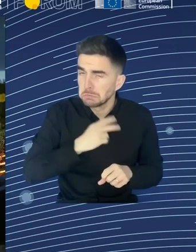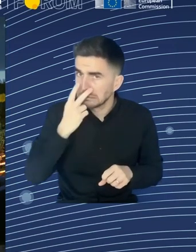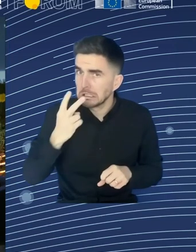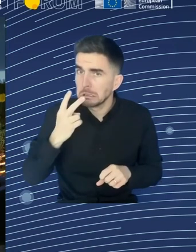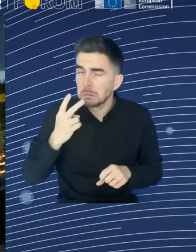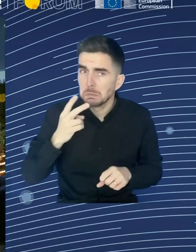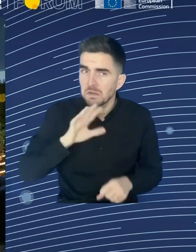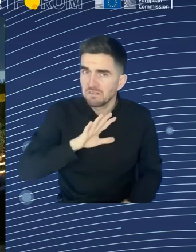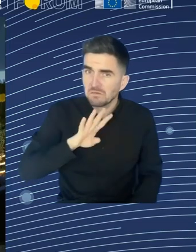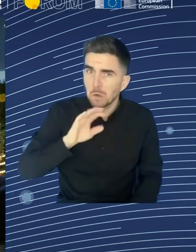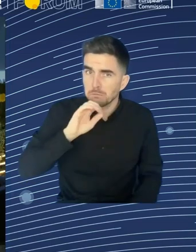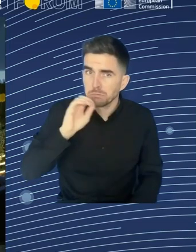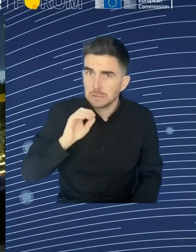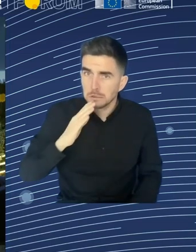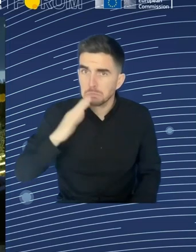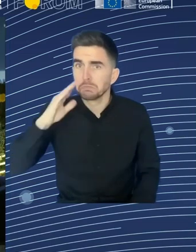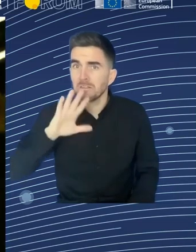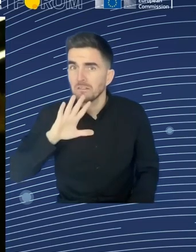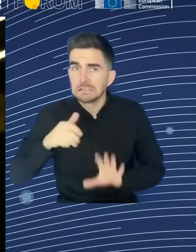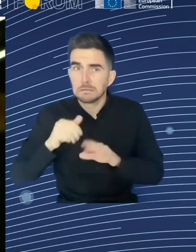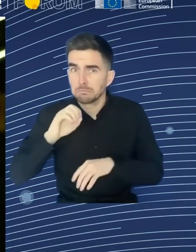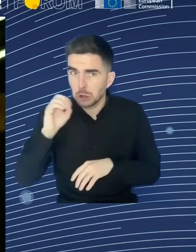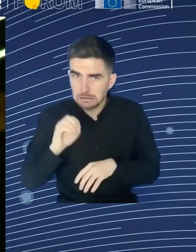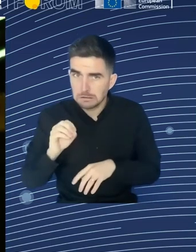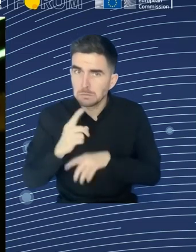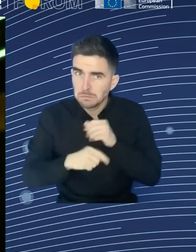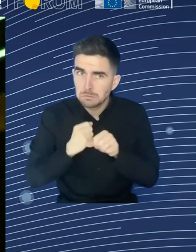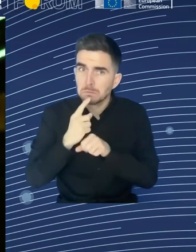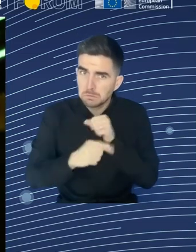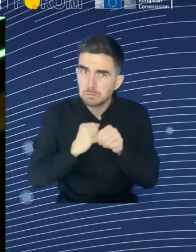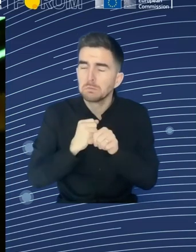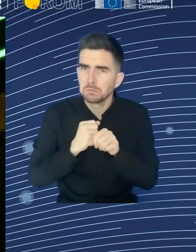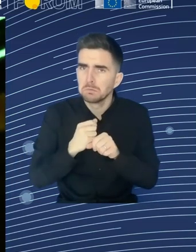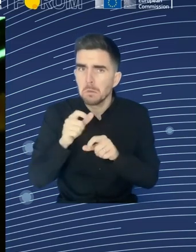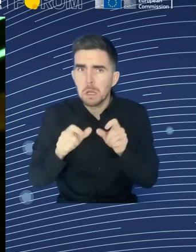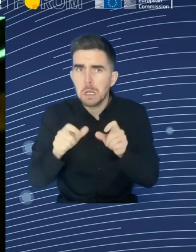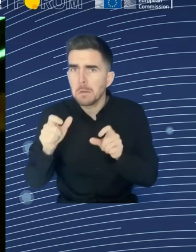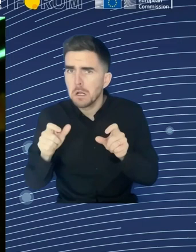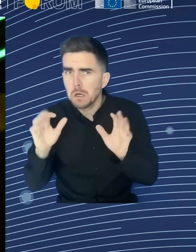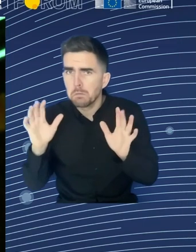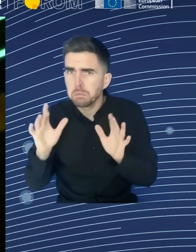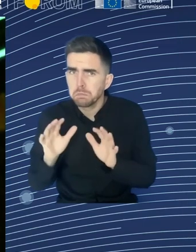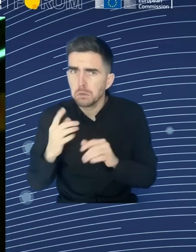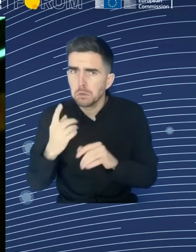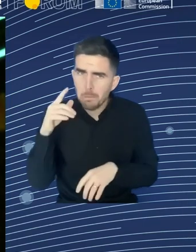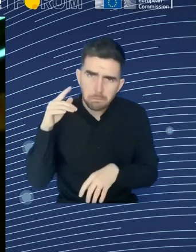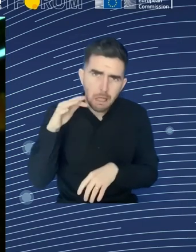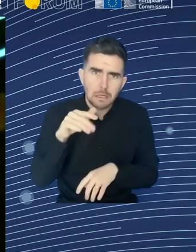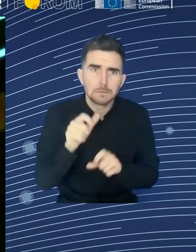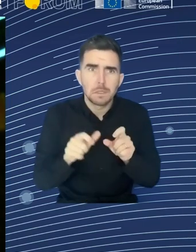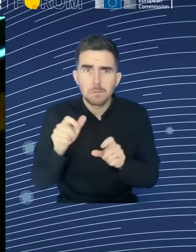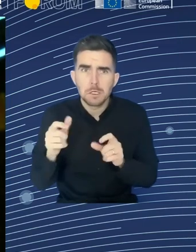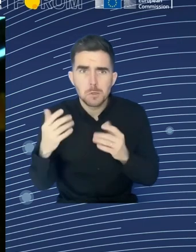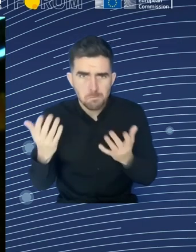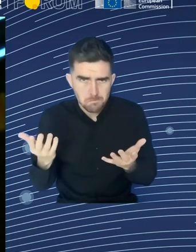has also been falling as well in the EU from 2.4 in 1970 to 1.5 in 2020. And the